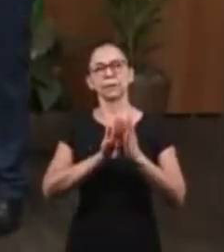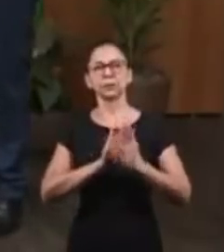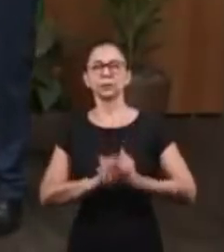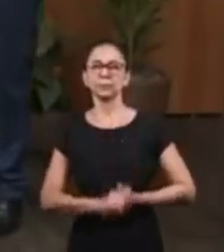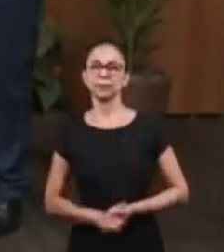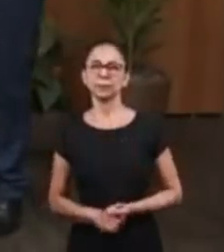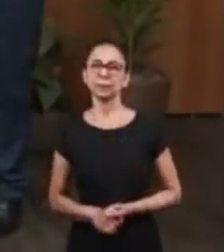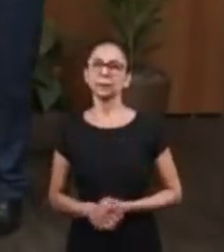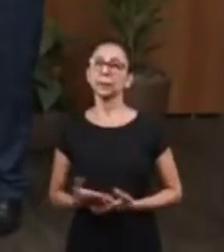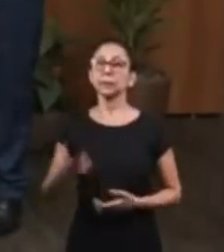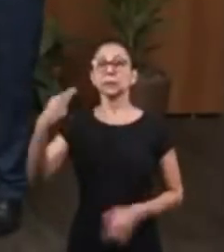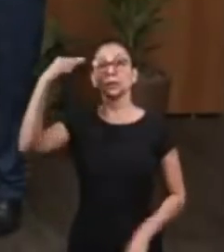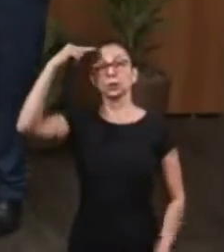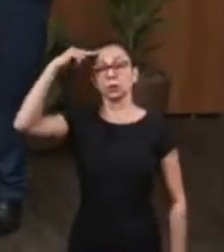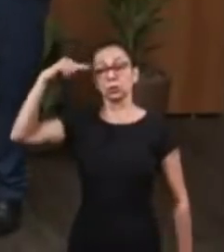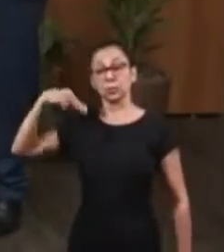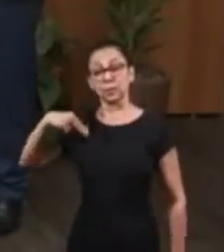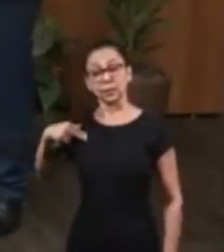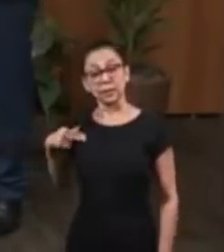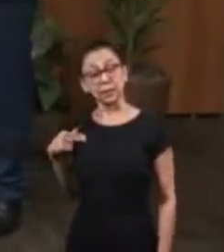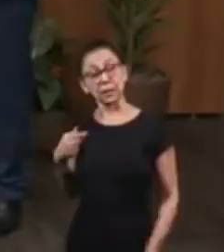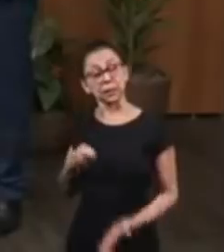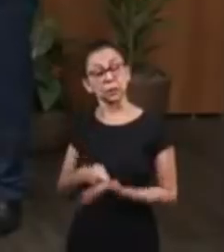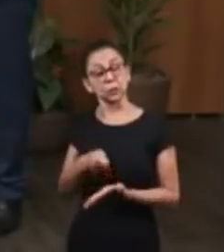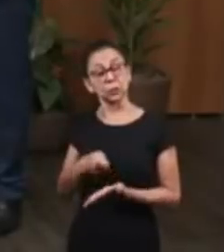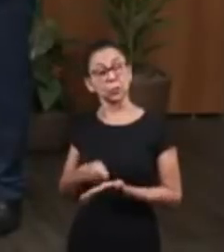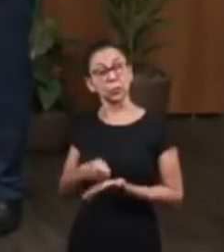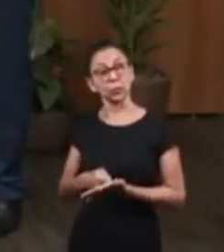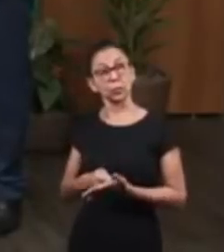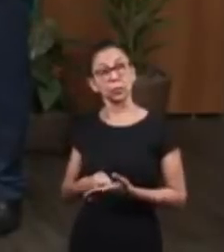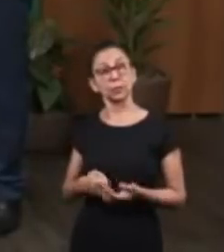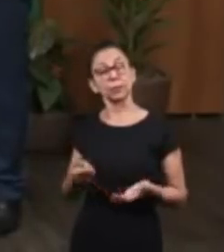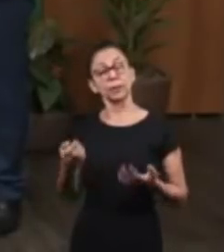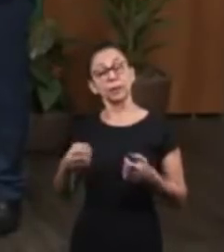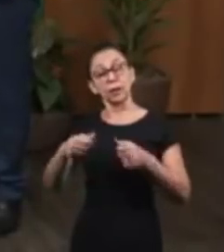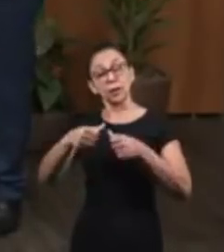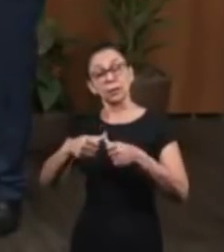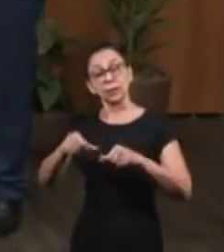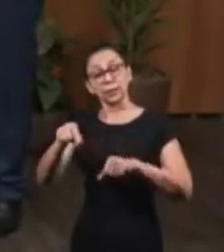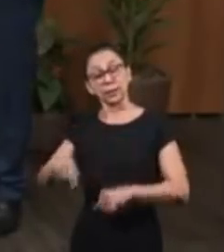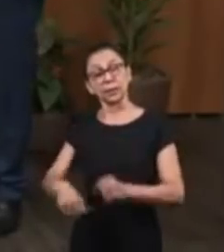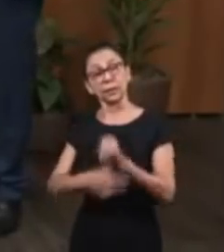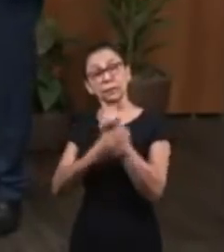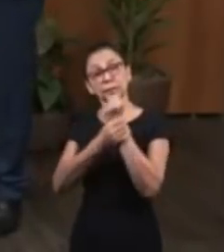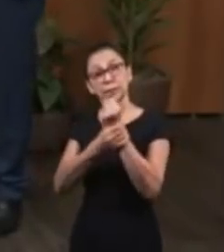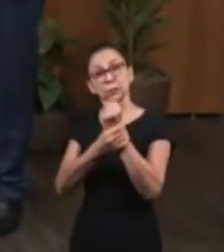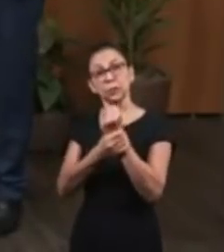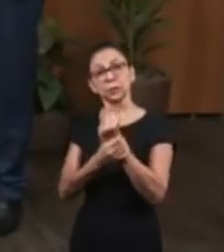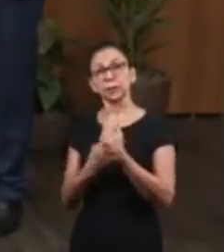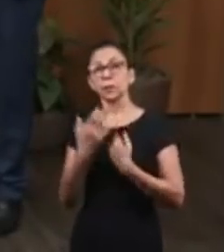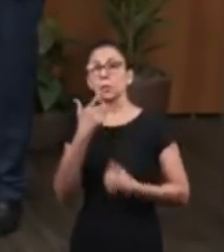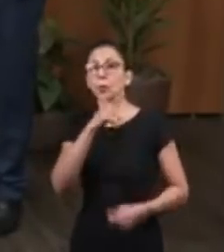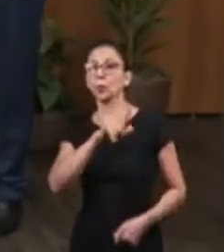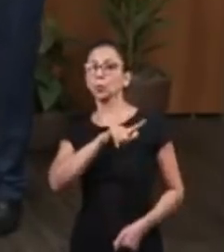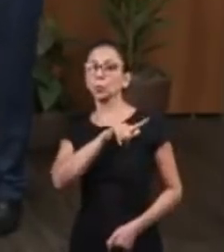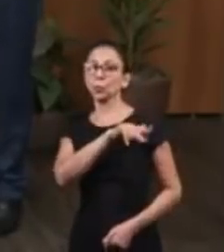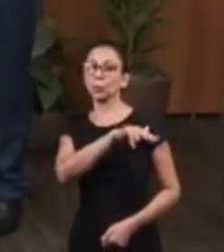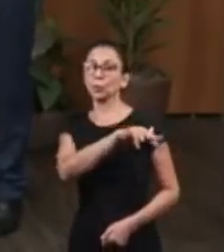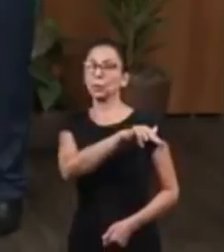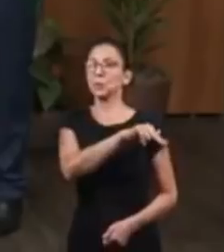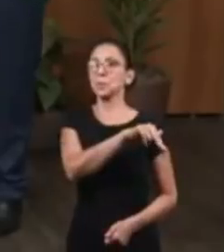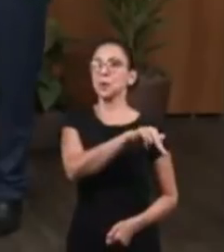youngest brother Benjamin. So much so that Joseph demanded Simeon to stay there with him as a guarantee of that promise.